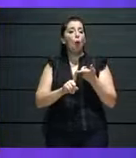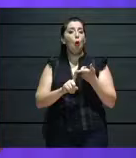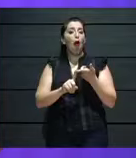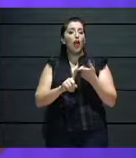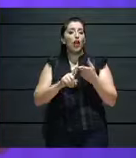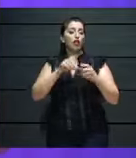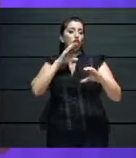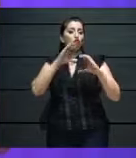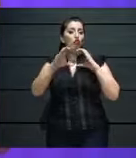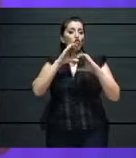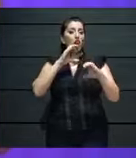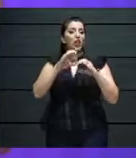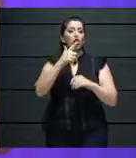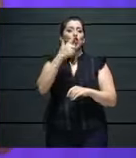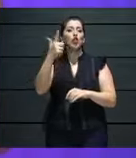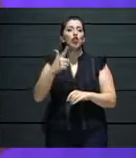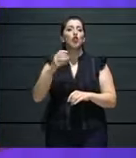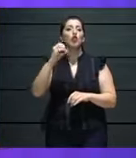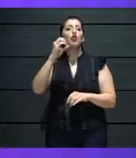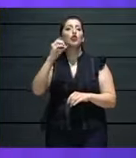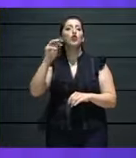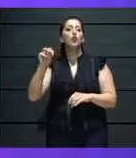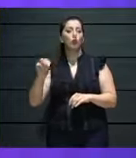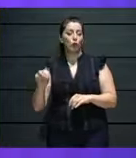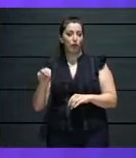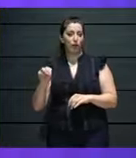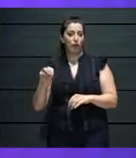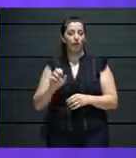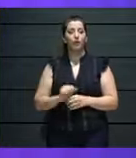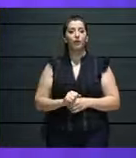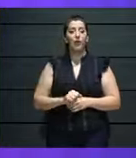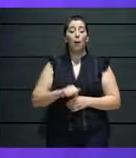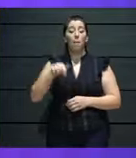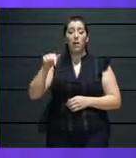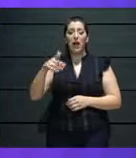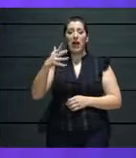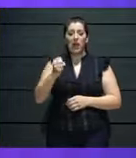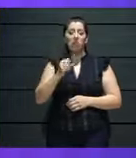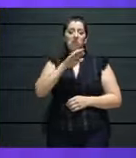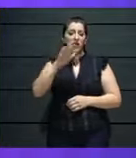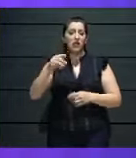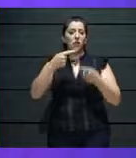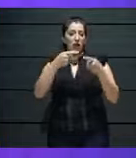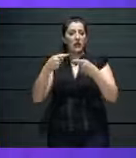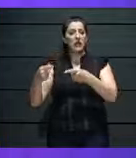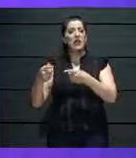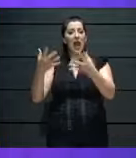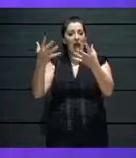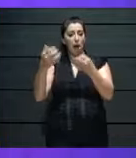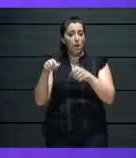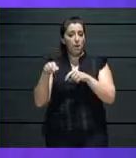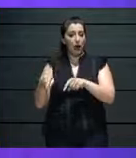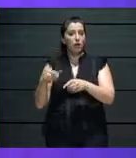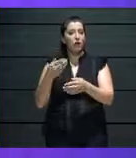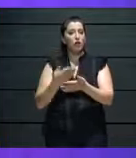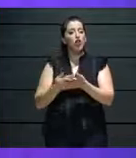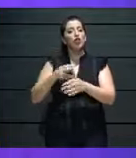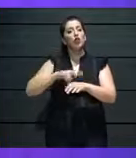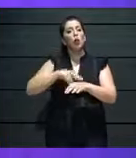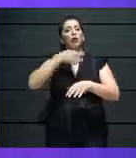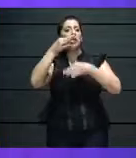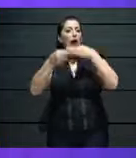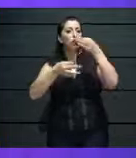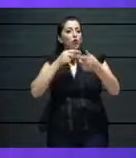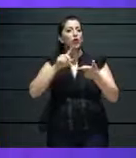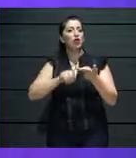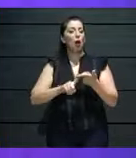the rest of the ICO beneficiaries have joined us through that platform. So today we're going to